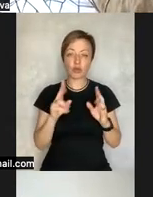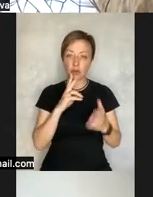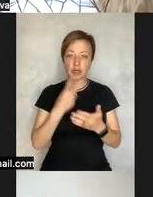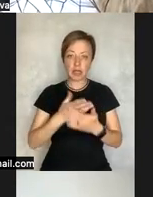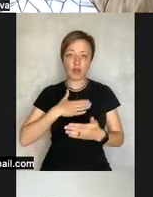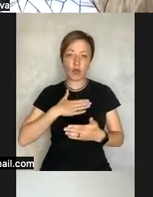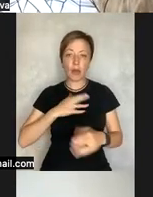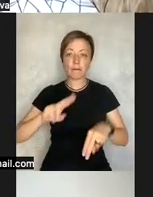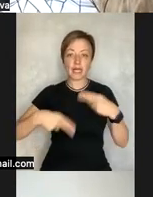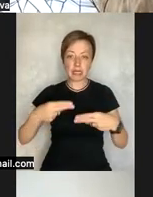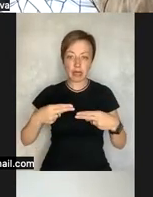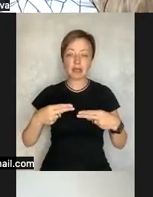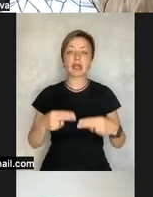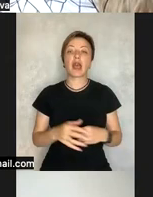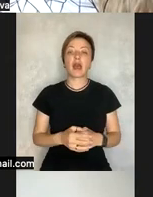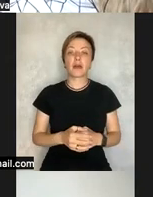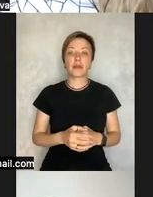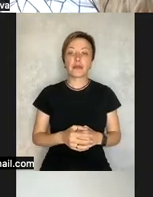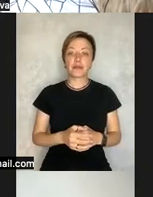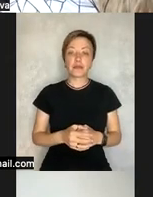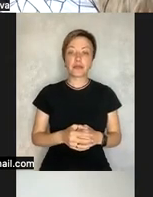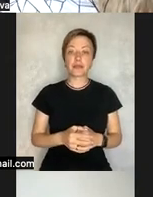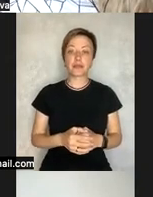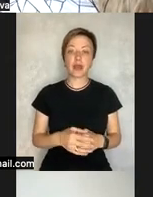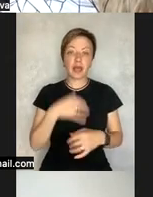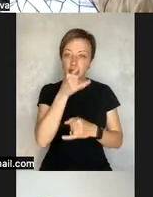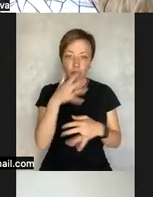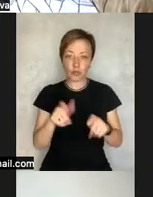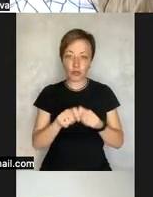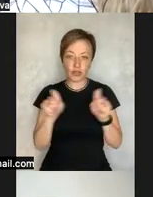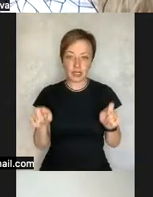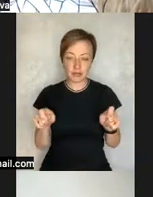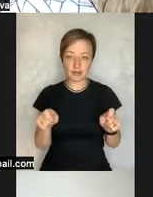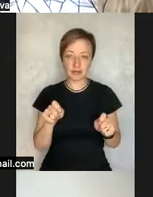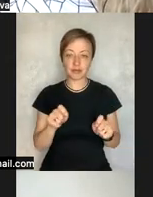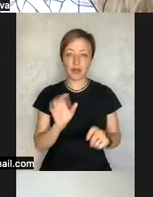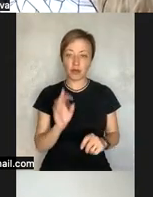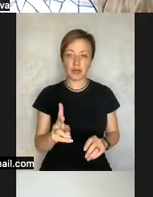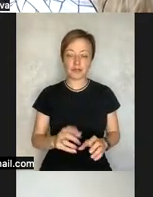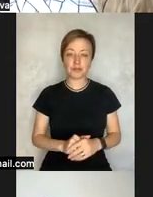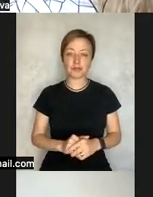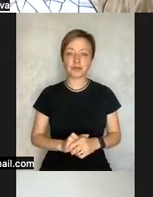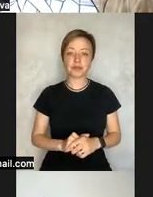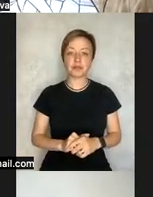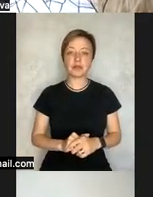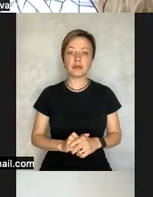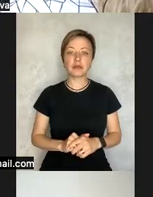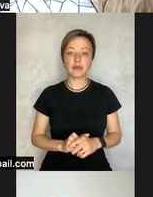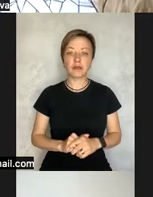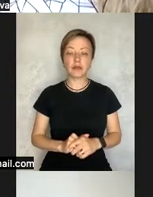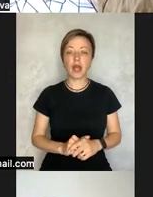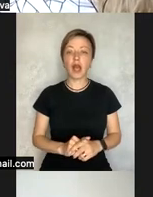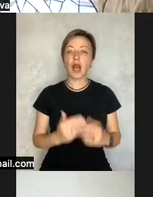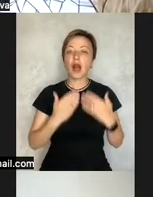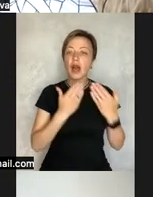partially represented in the report and also in my presentation and i am trying to share the screen but i